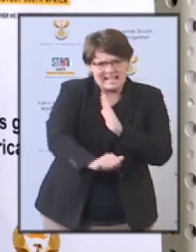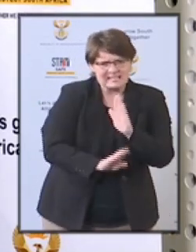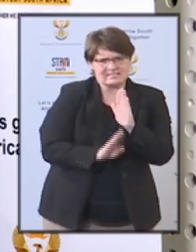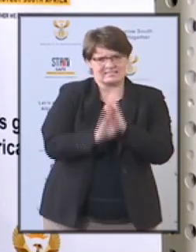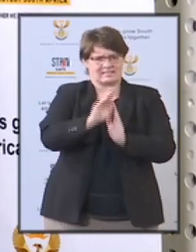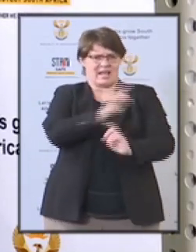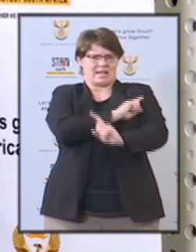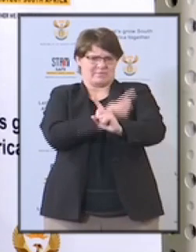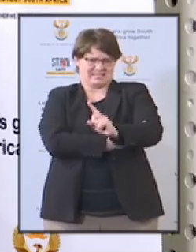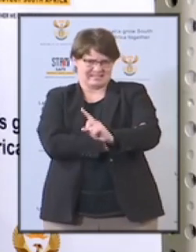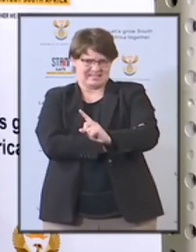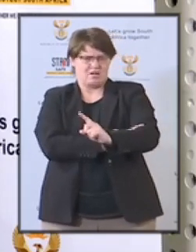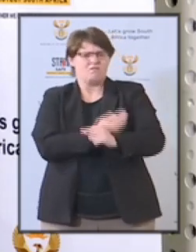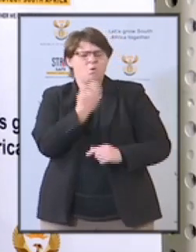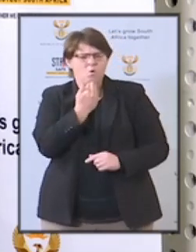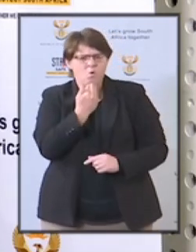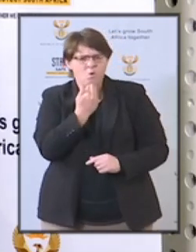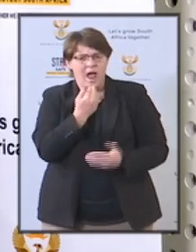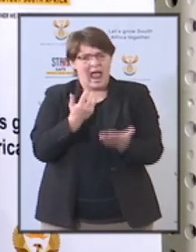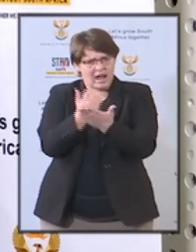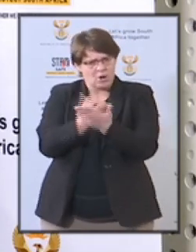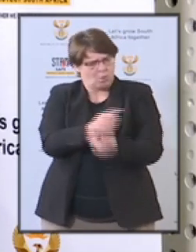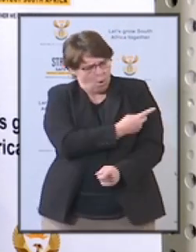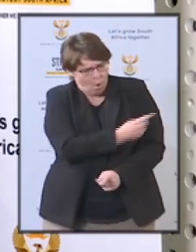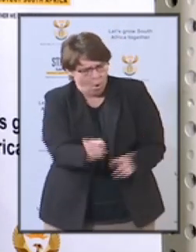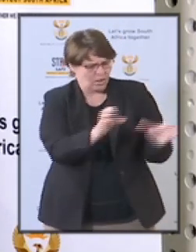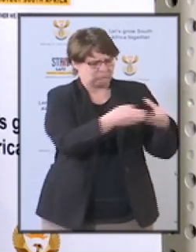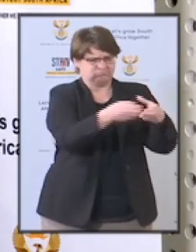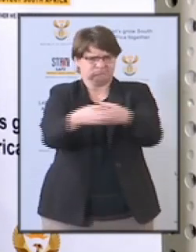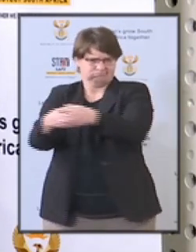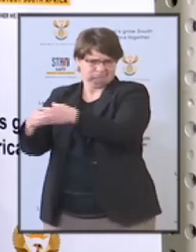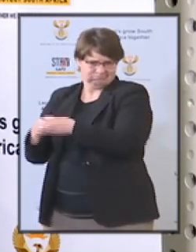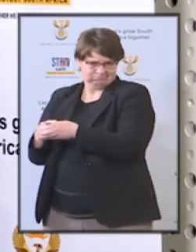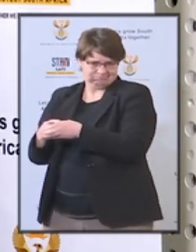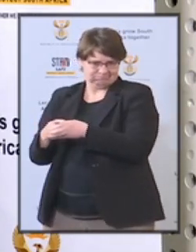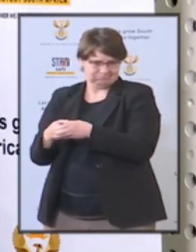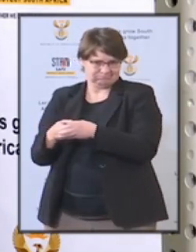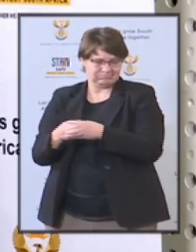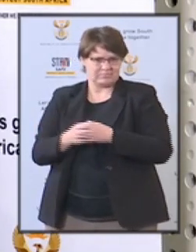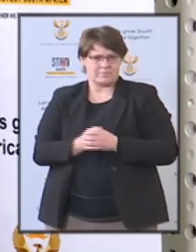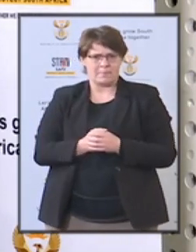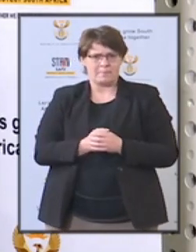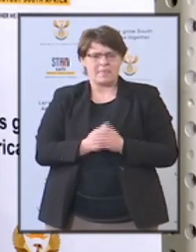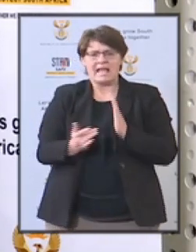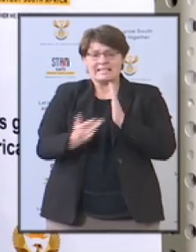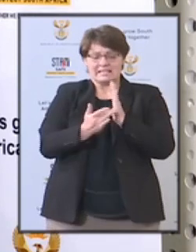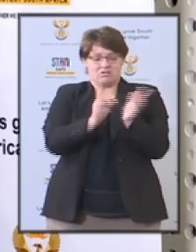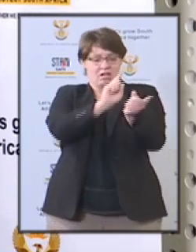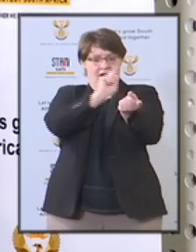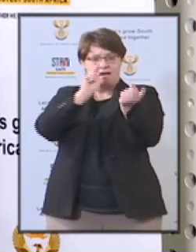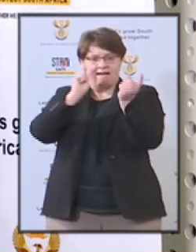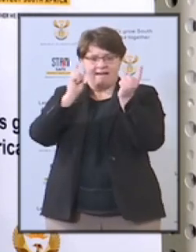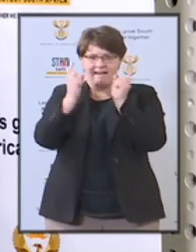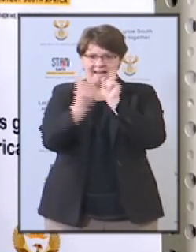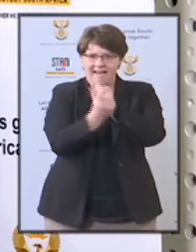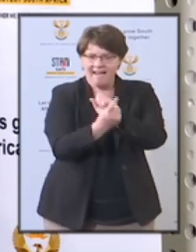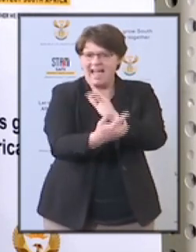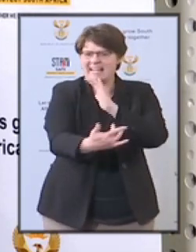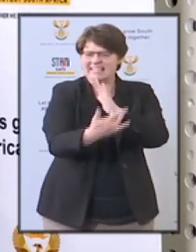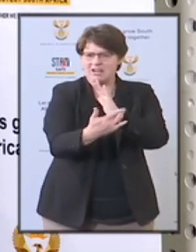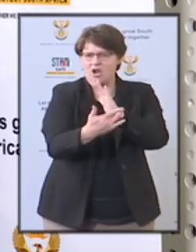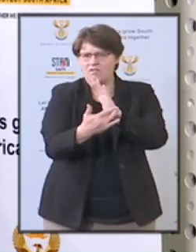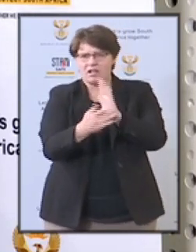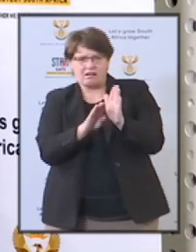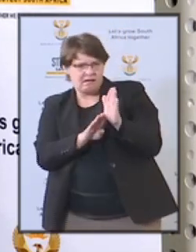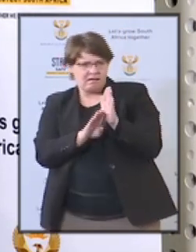for all sectors of the economy. Within the context of a digital transformation and technological advancement